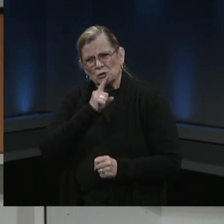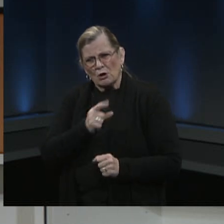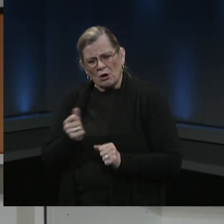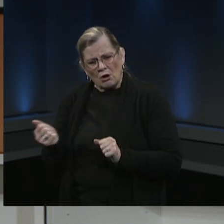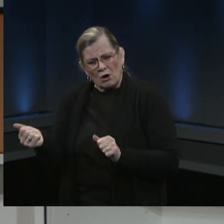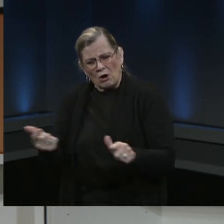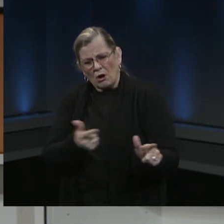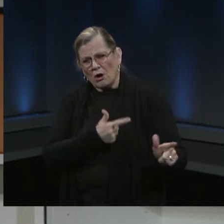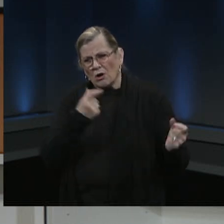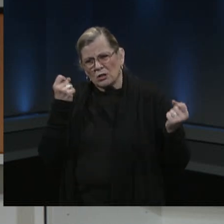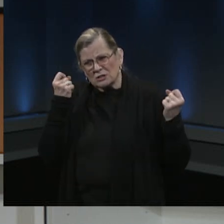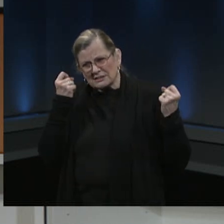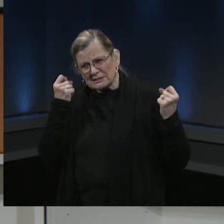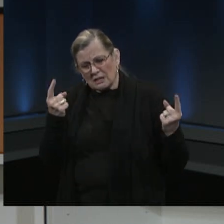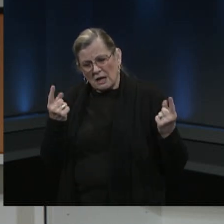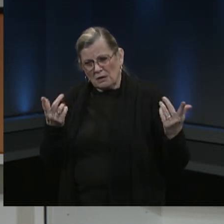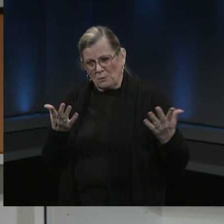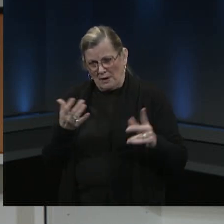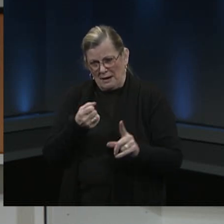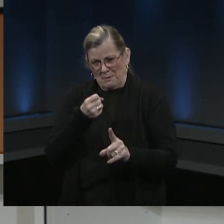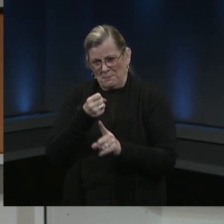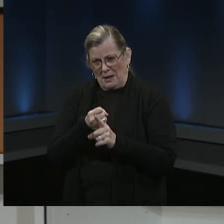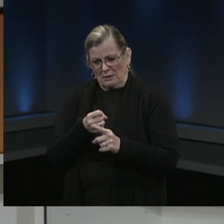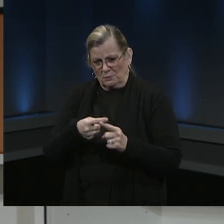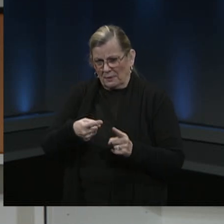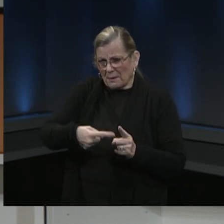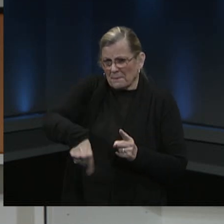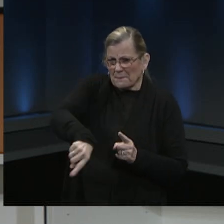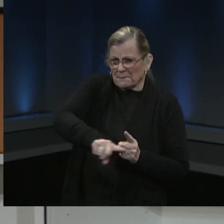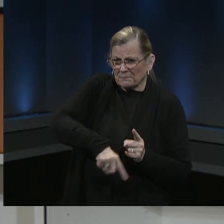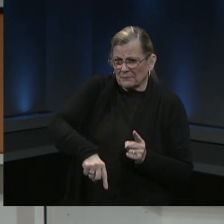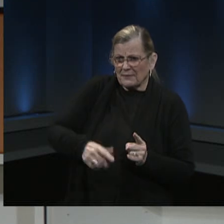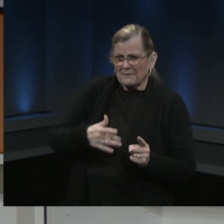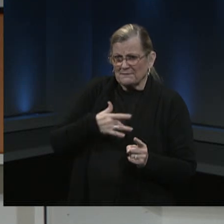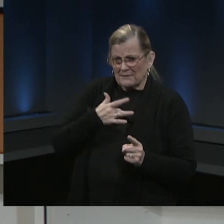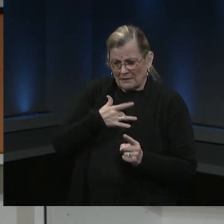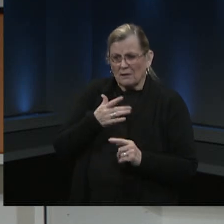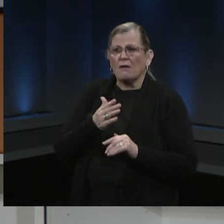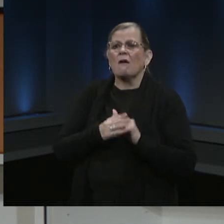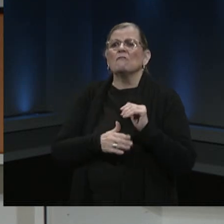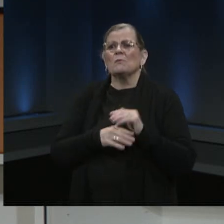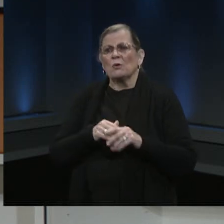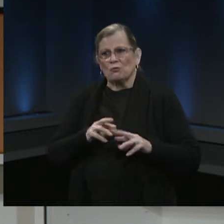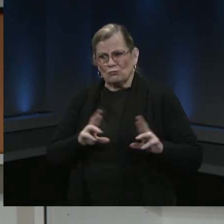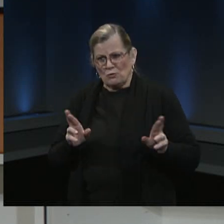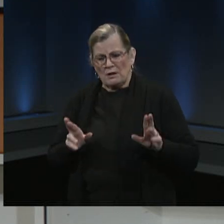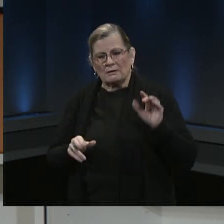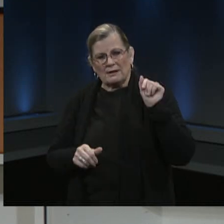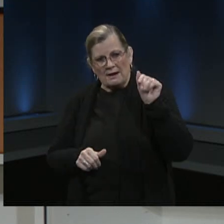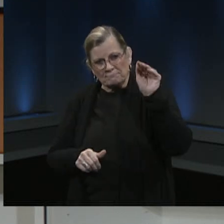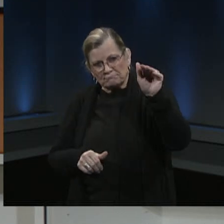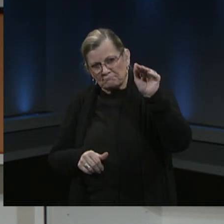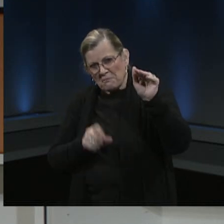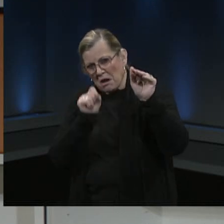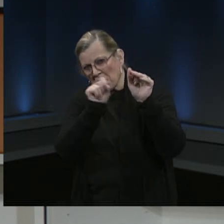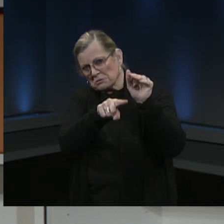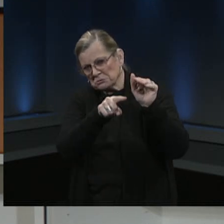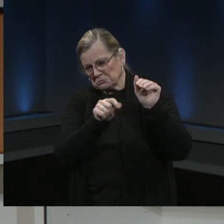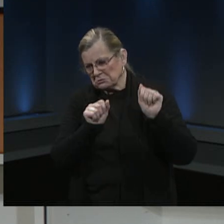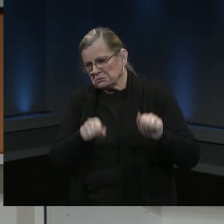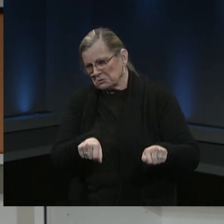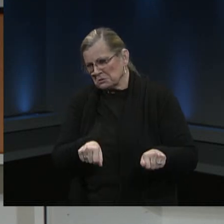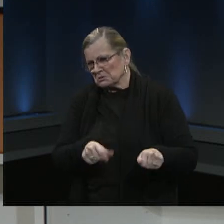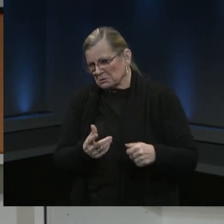them, and that they have the comfort to be able to ask the questions. And as Dr. Williams said, that our physicians and our medical